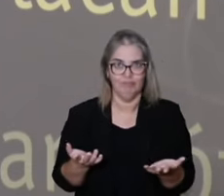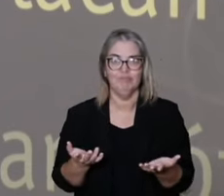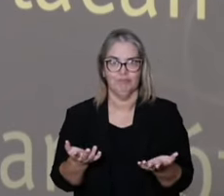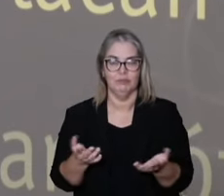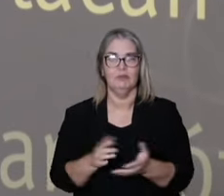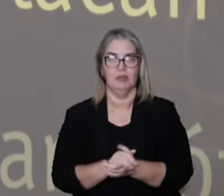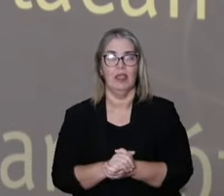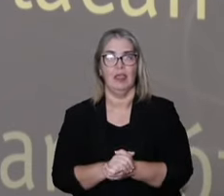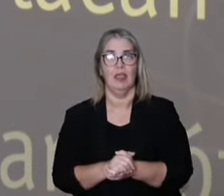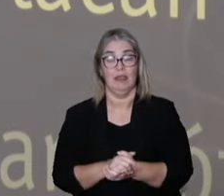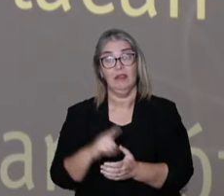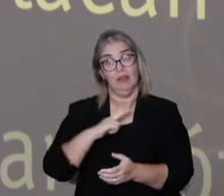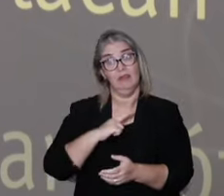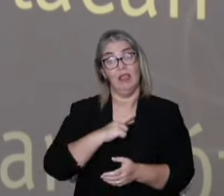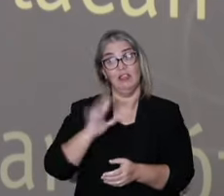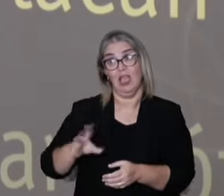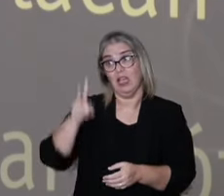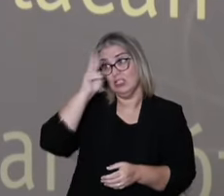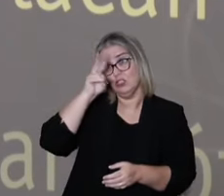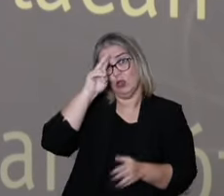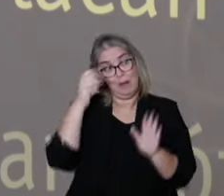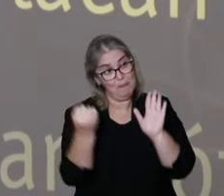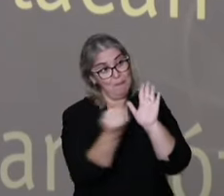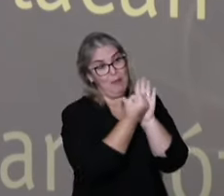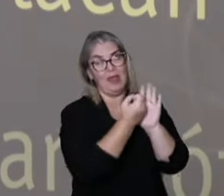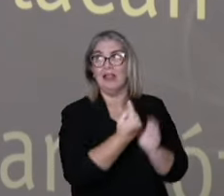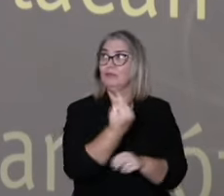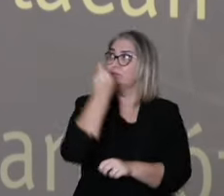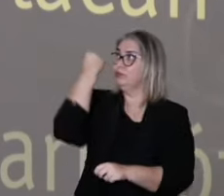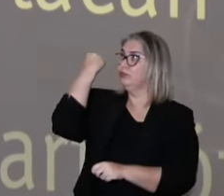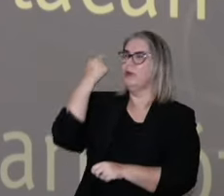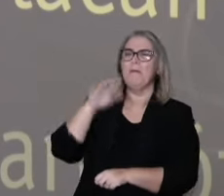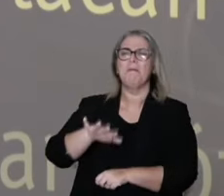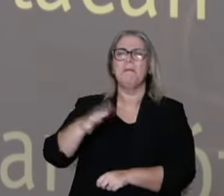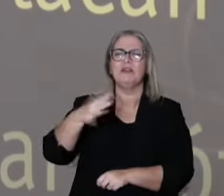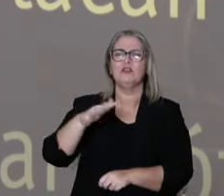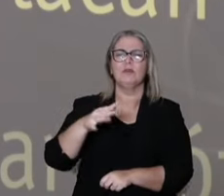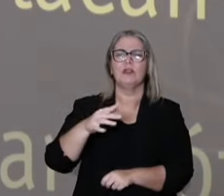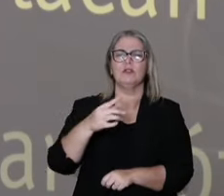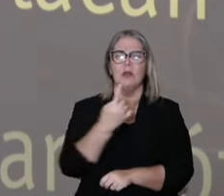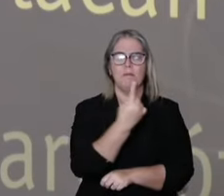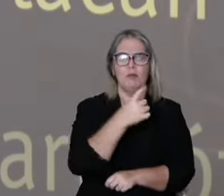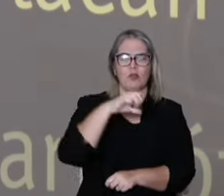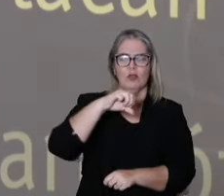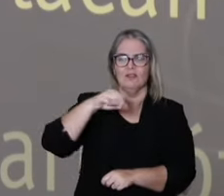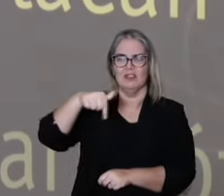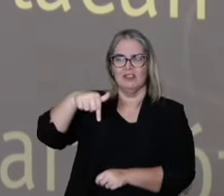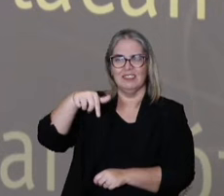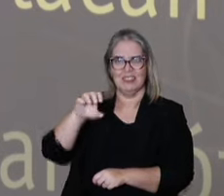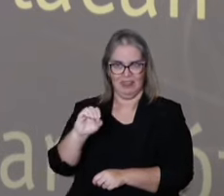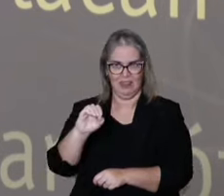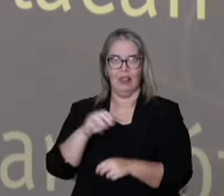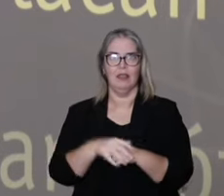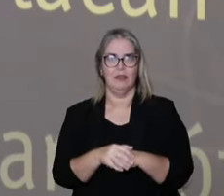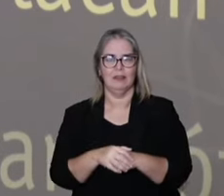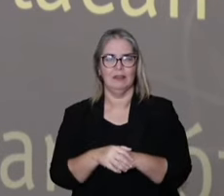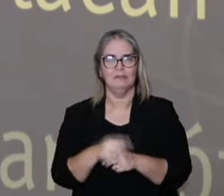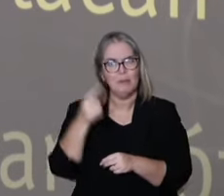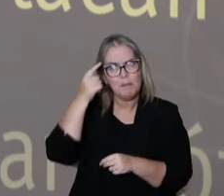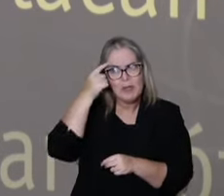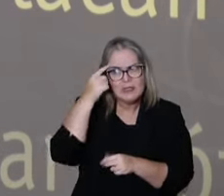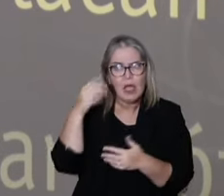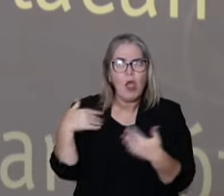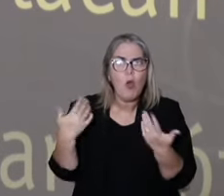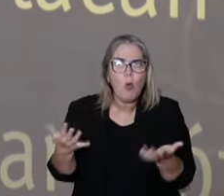in the world, public health, that gets stronger around the 70s of